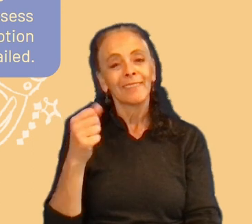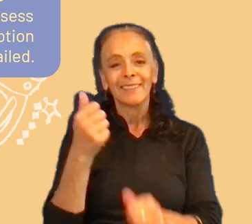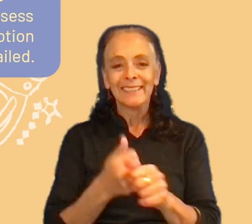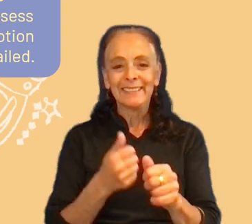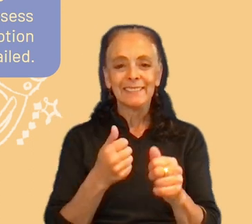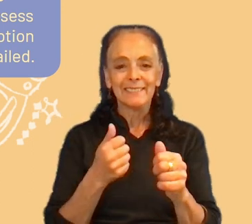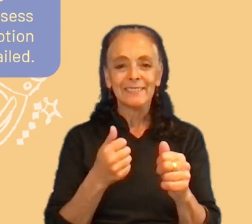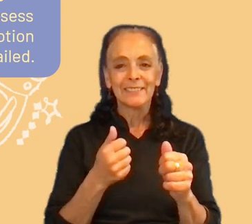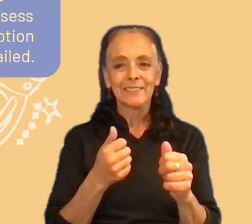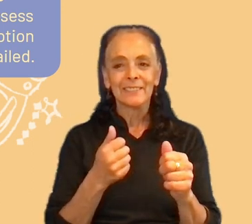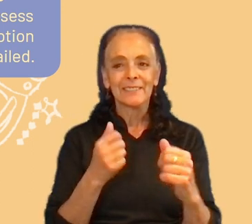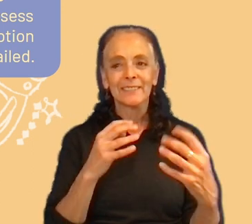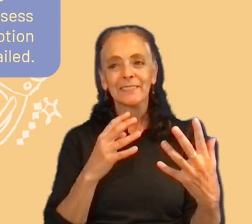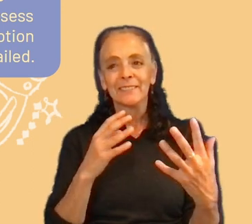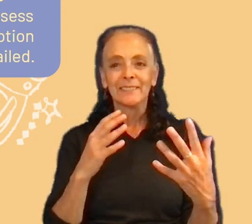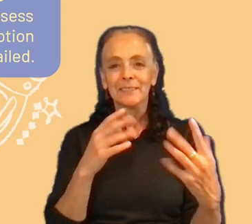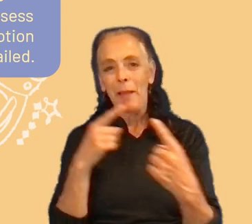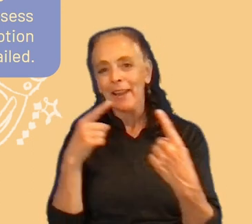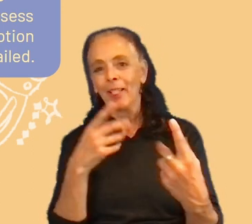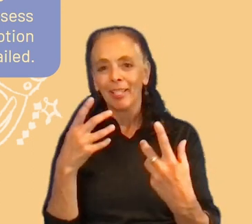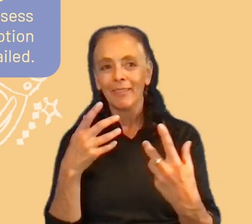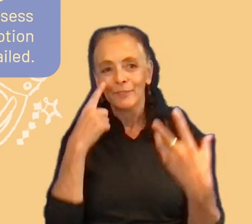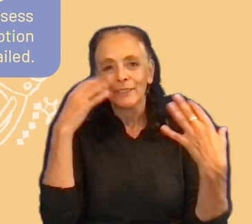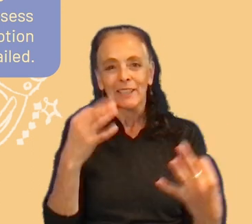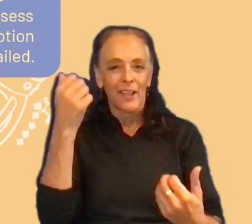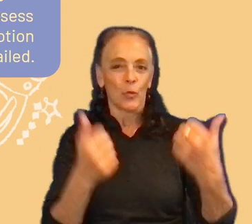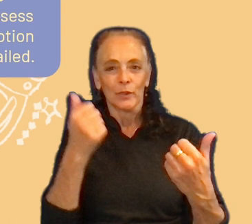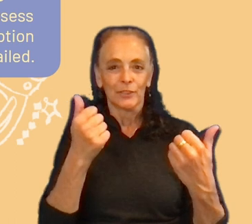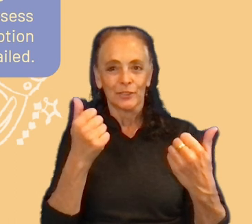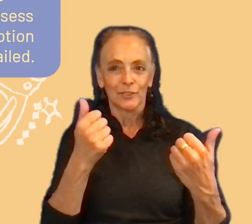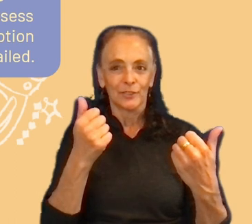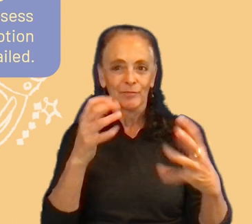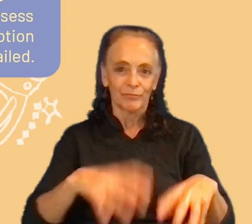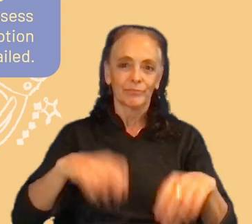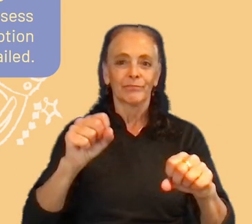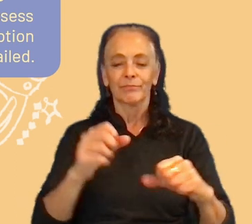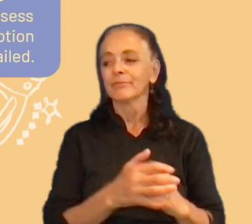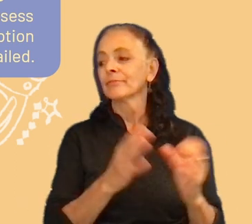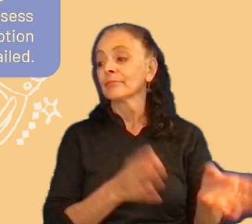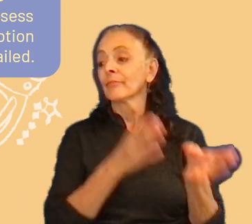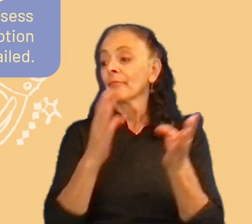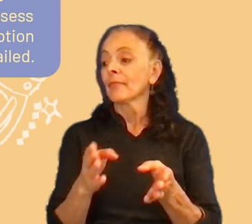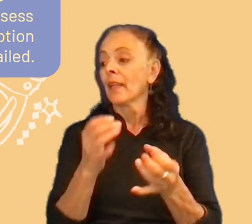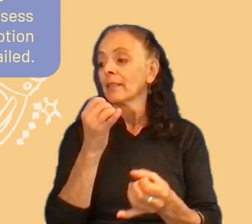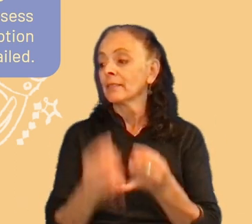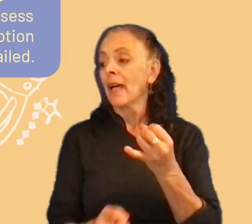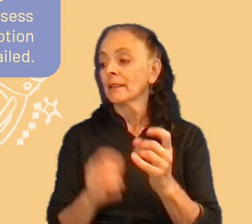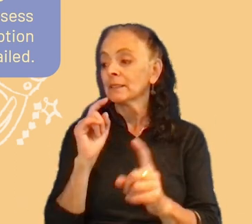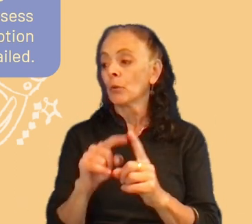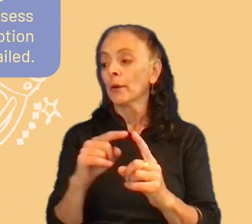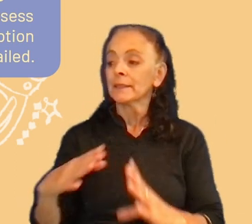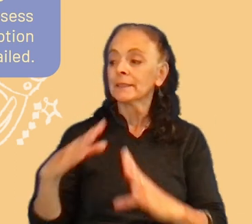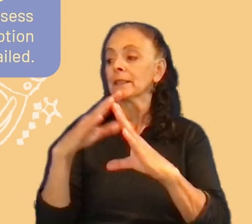uh, we, you need to select the battles you're, you're fighting. Uh, and the last point was the, the peaks. We tried to